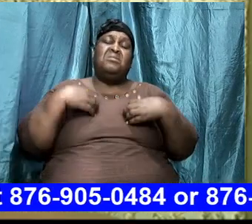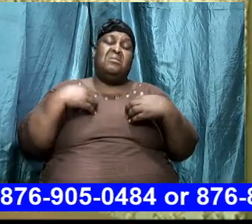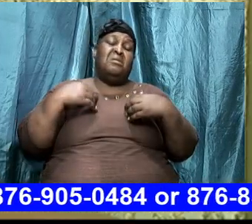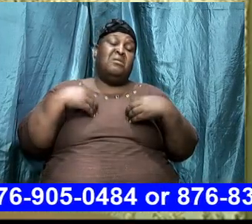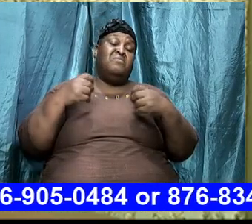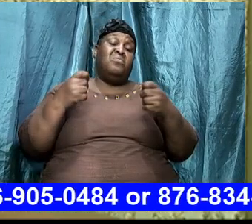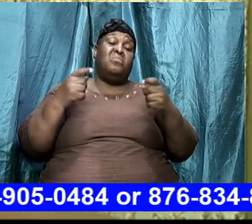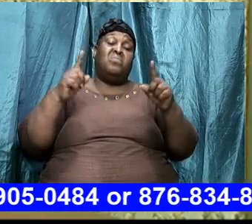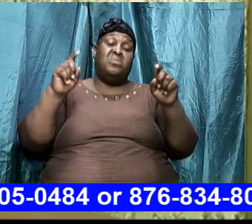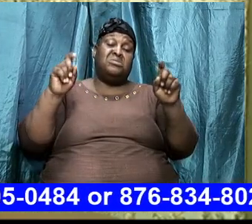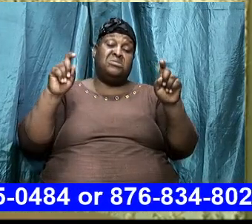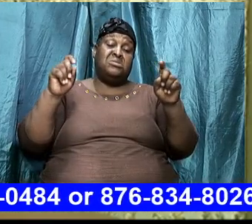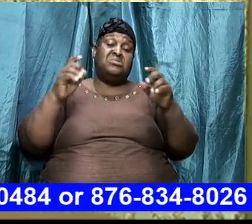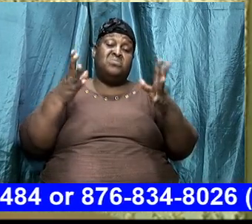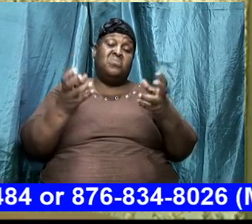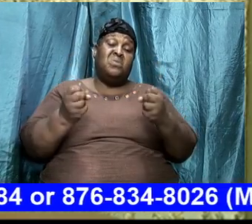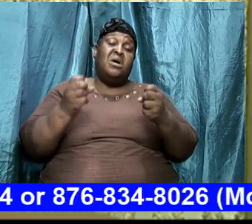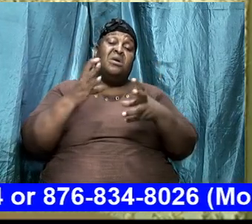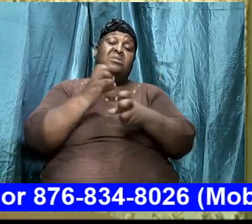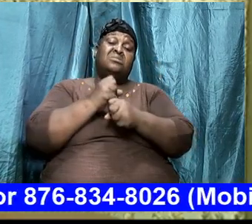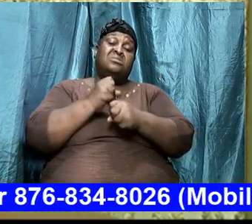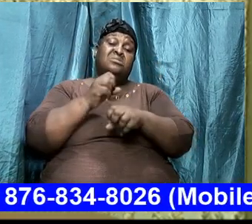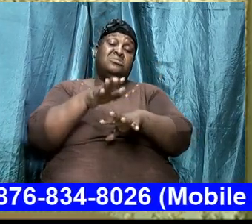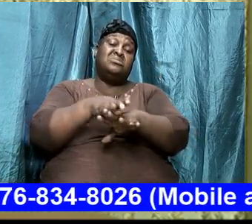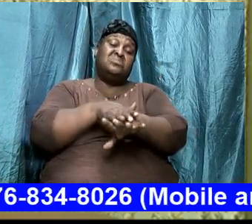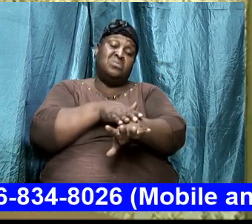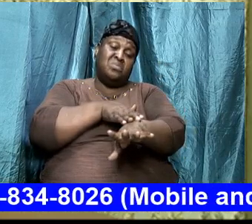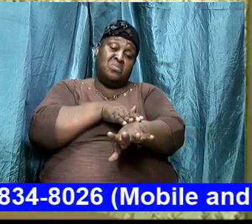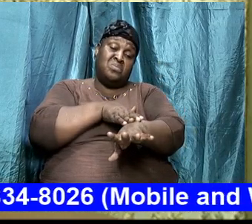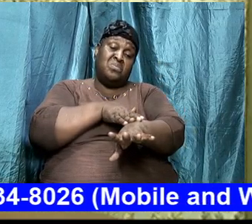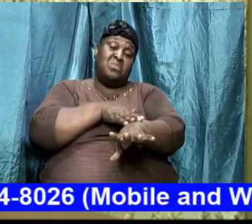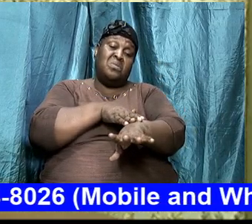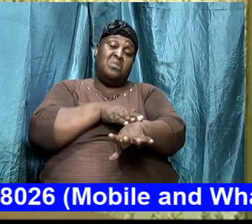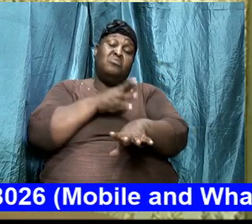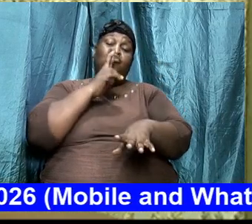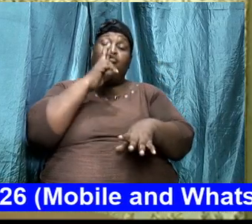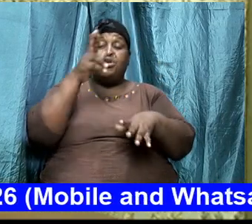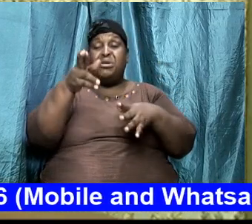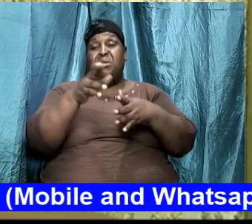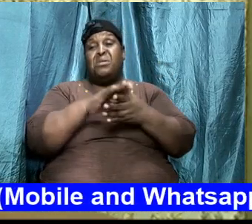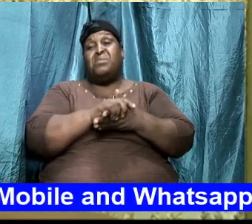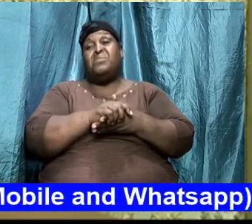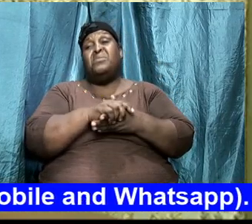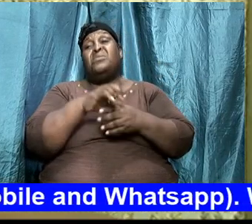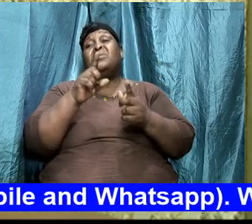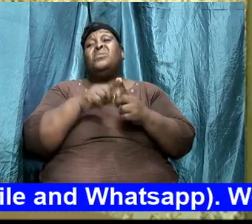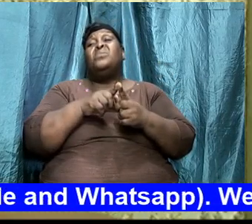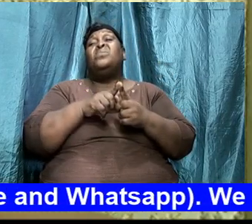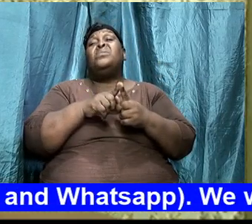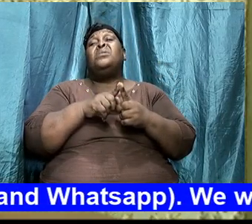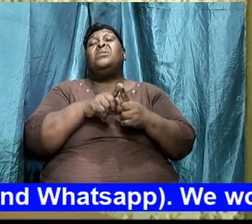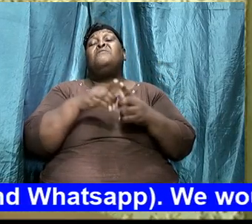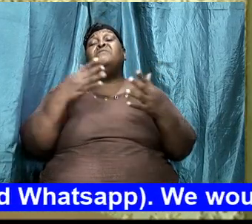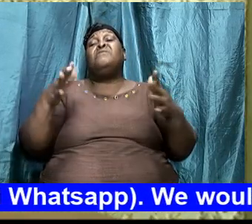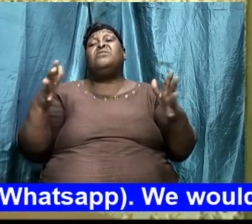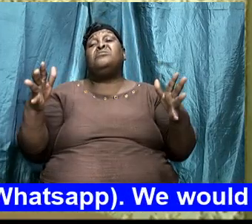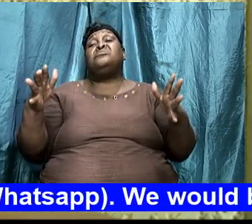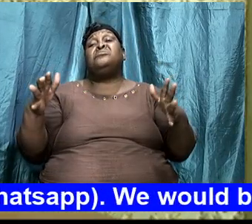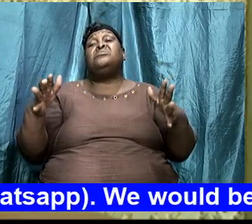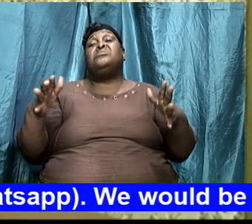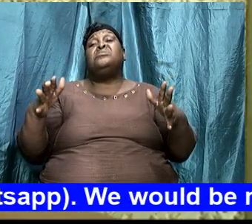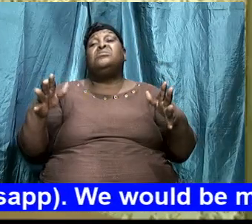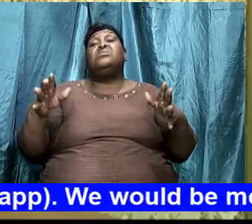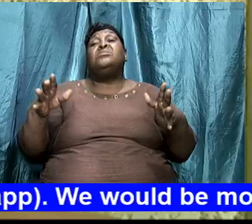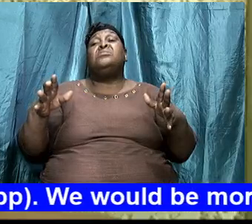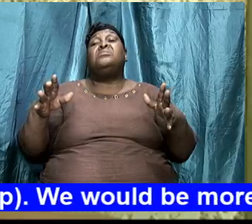I just want to take my time and be as practical as possible so that when we are through at least